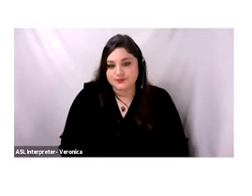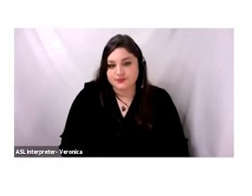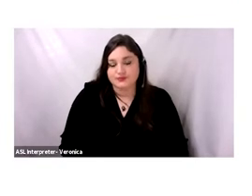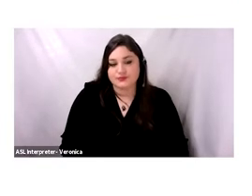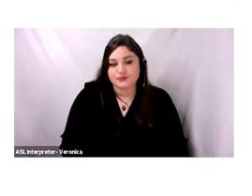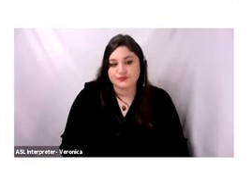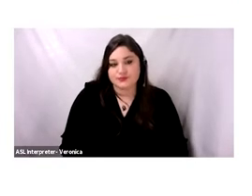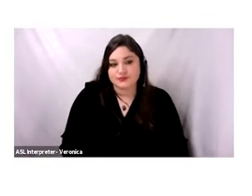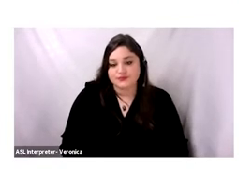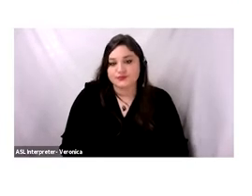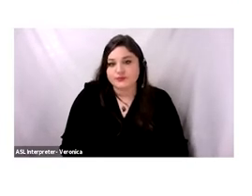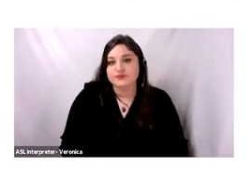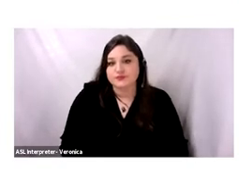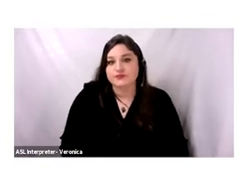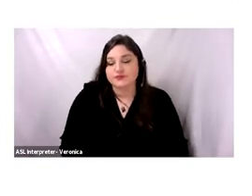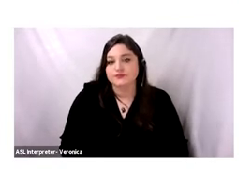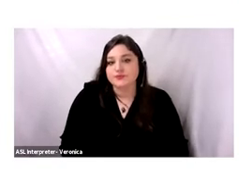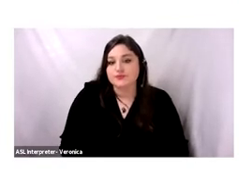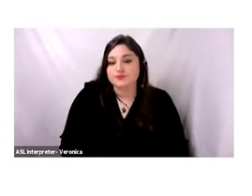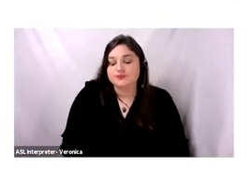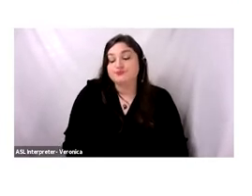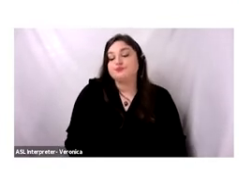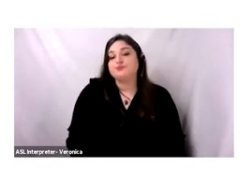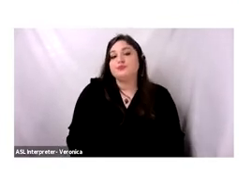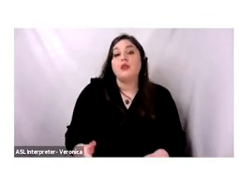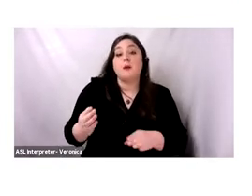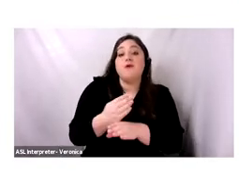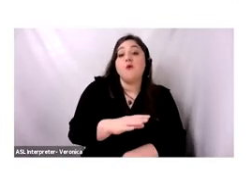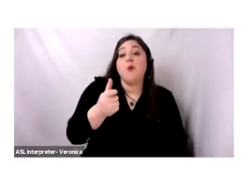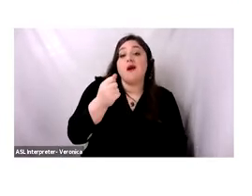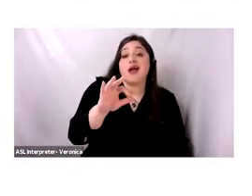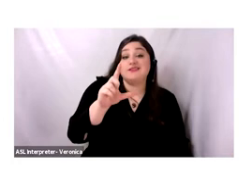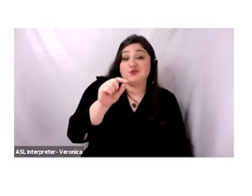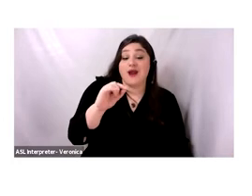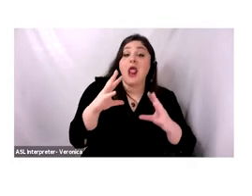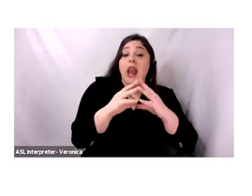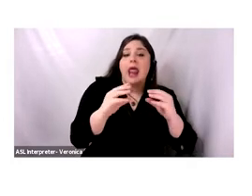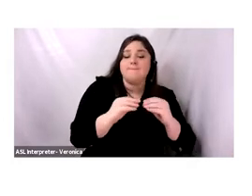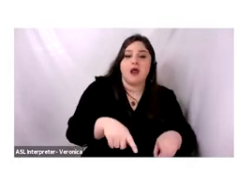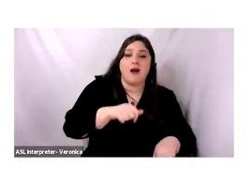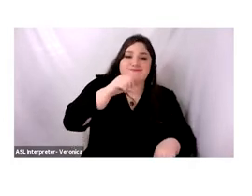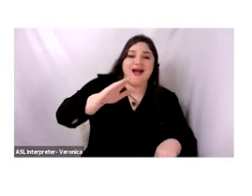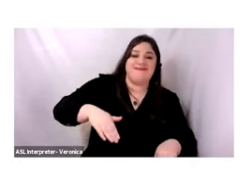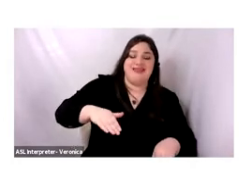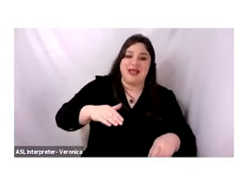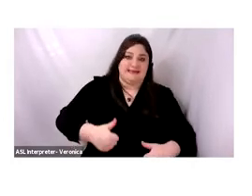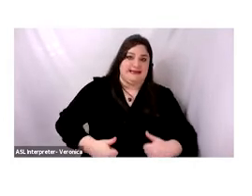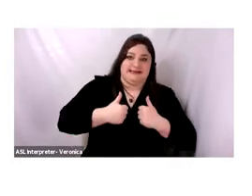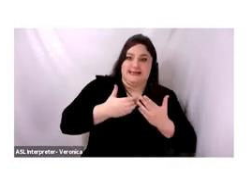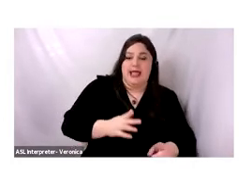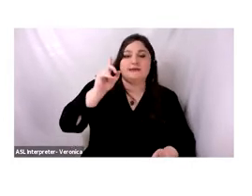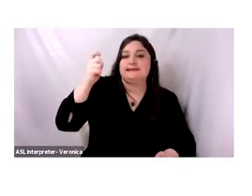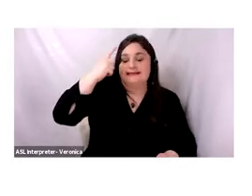Lebanon, before 1920, didn't exist as a territorial state. it existed as a